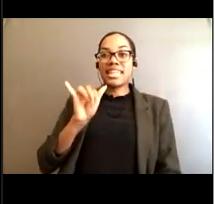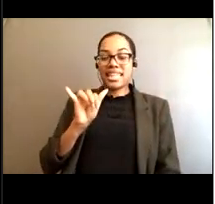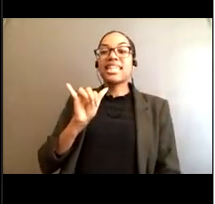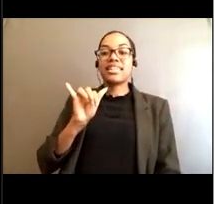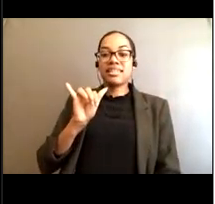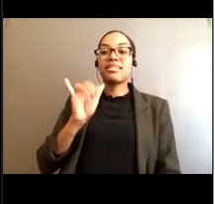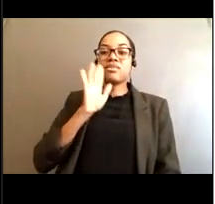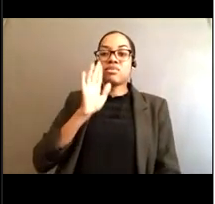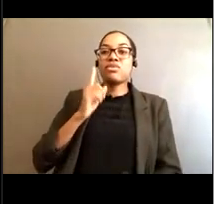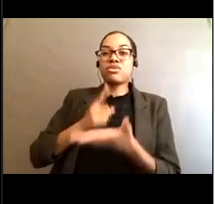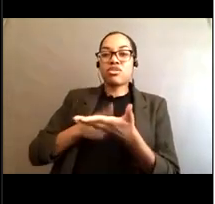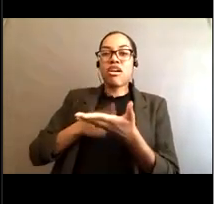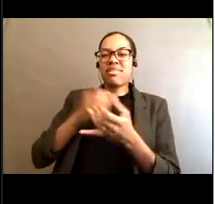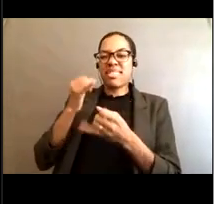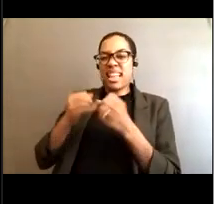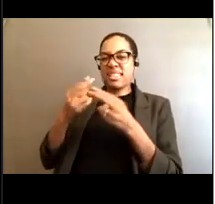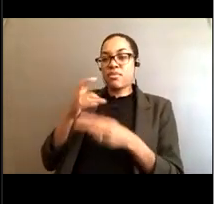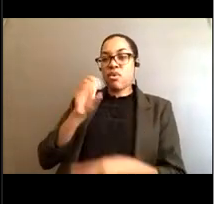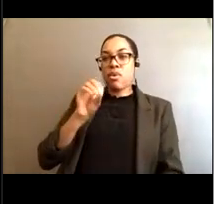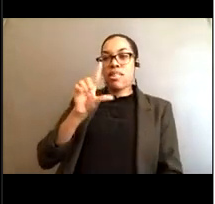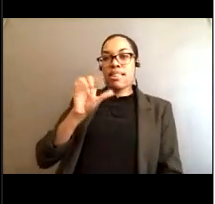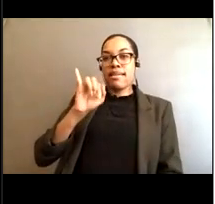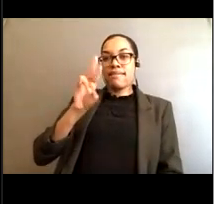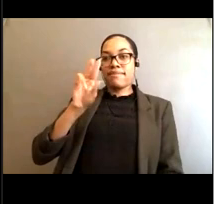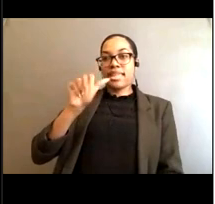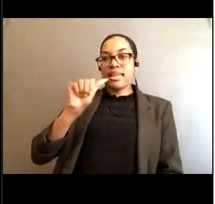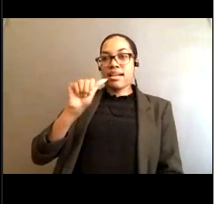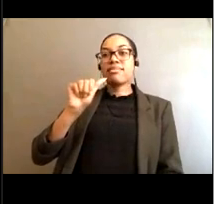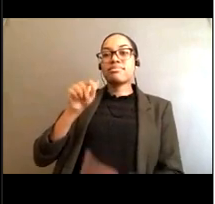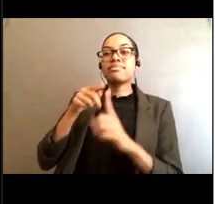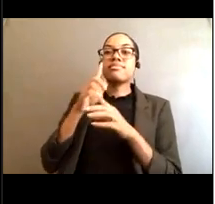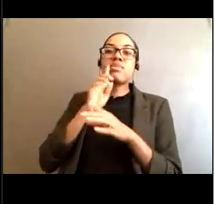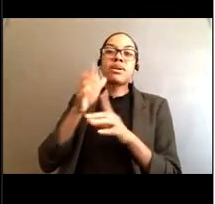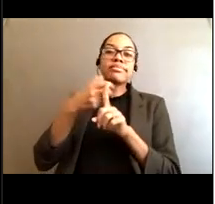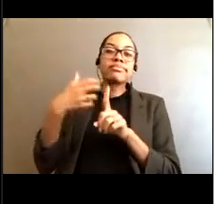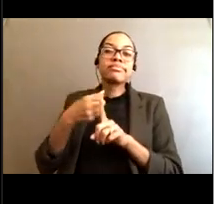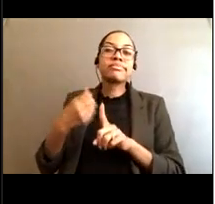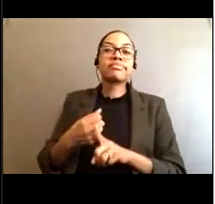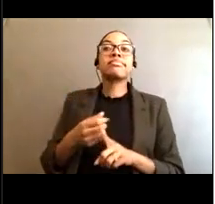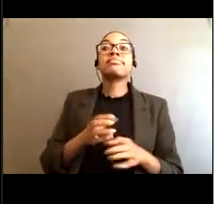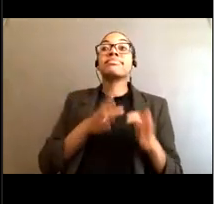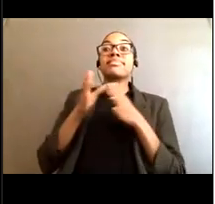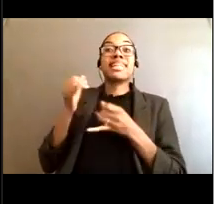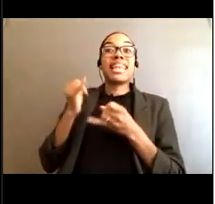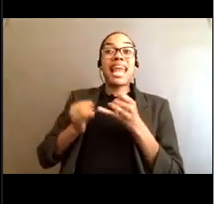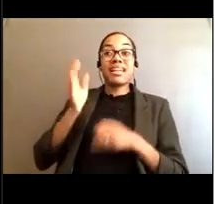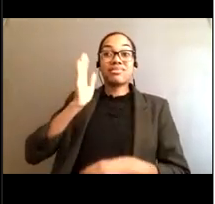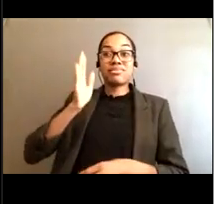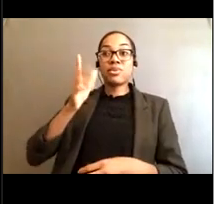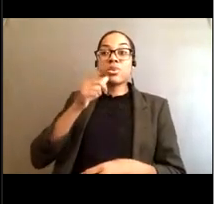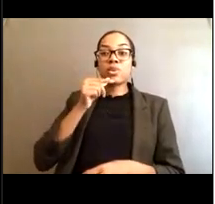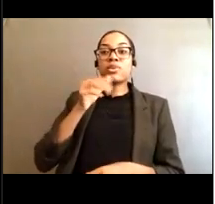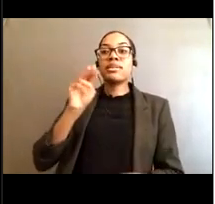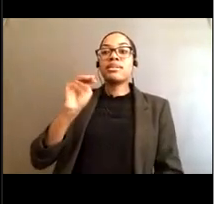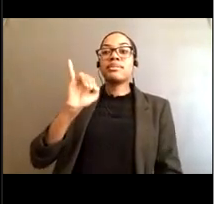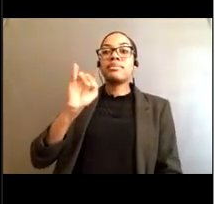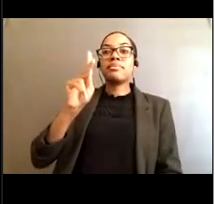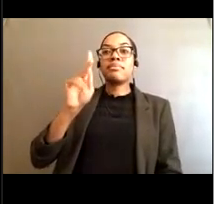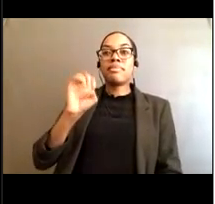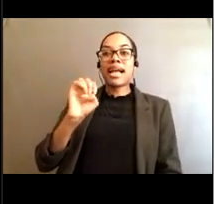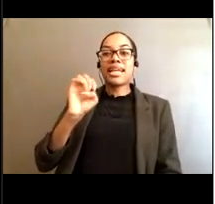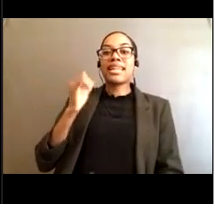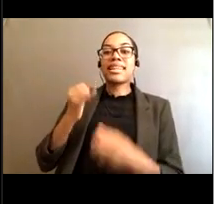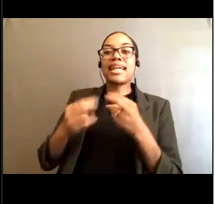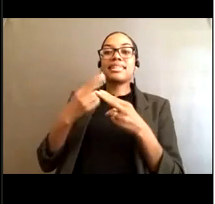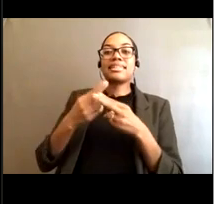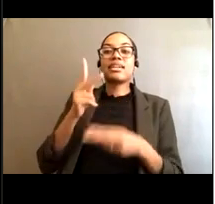up with Mike Kochasek, who is going to tell us how to spot a rip current and other important information, what to do if you get stuck, how